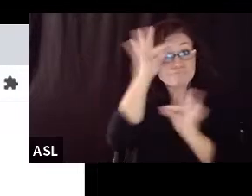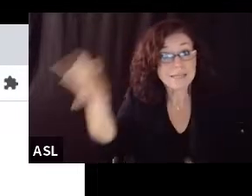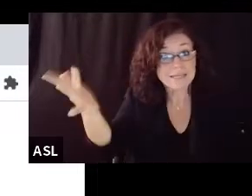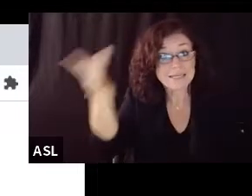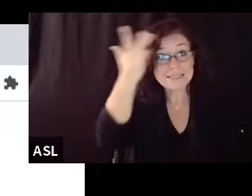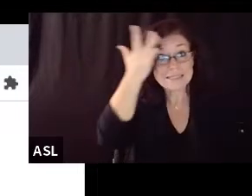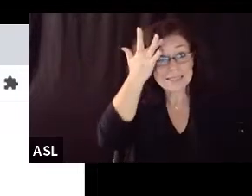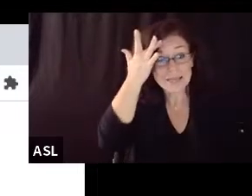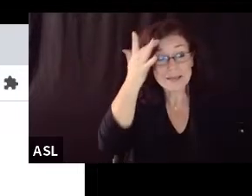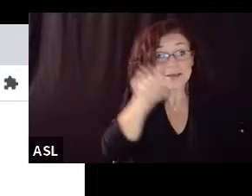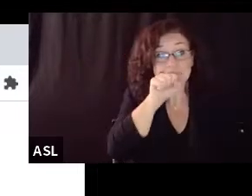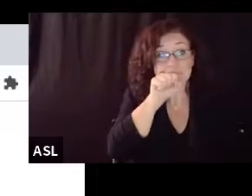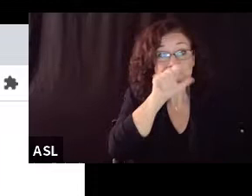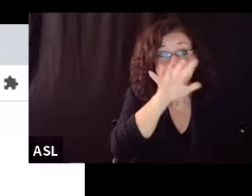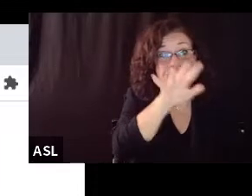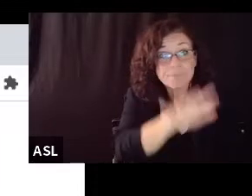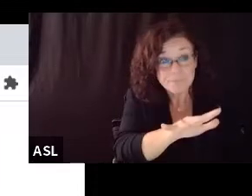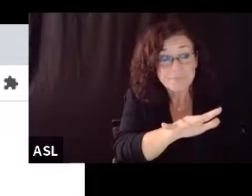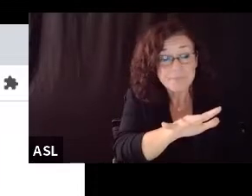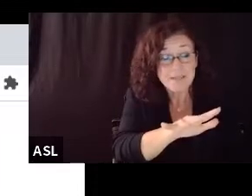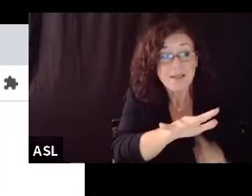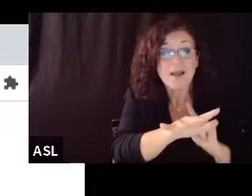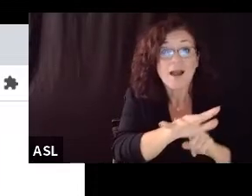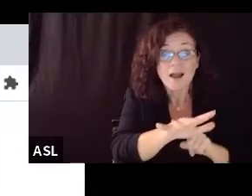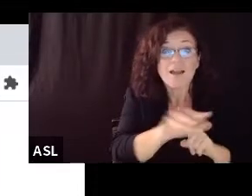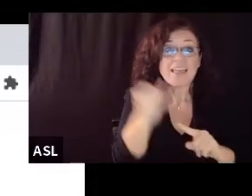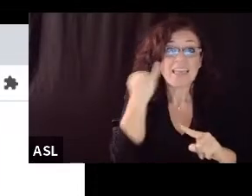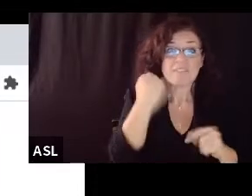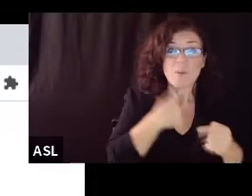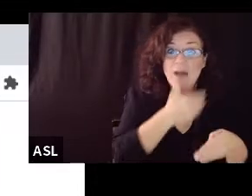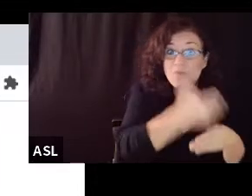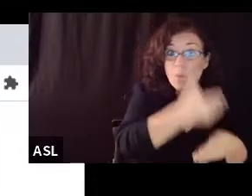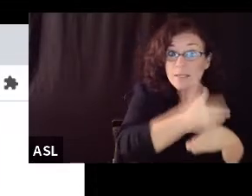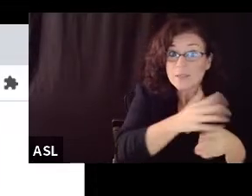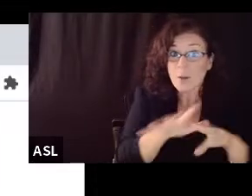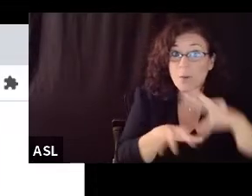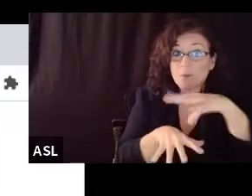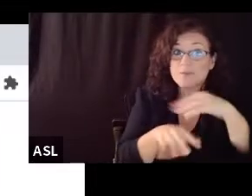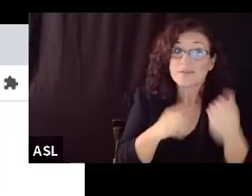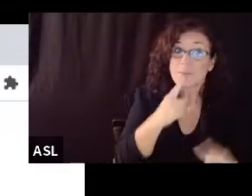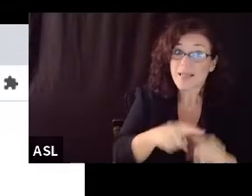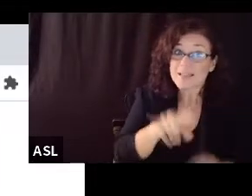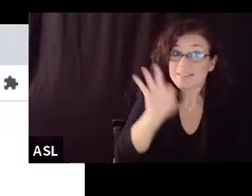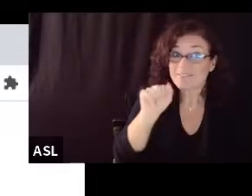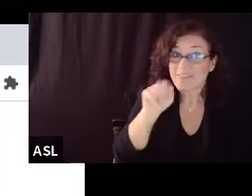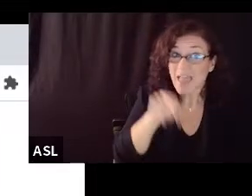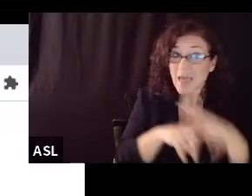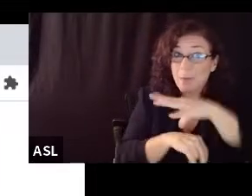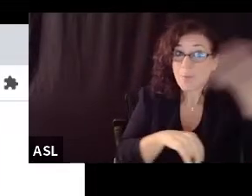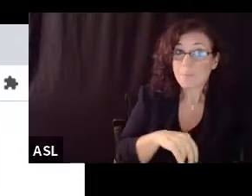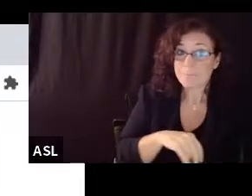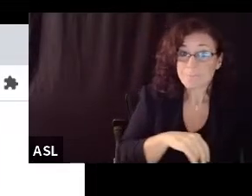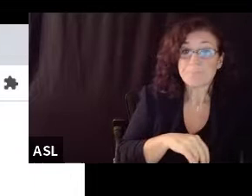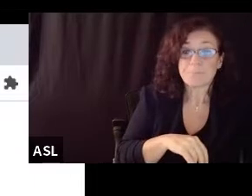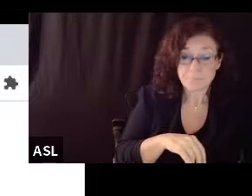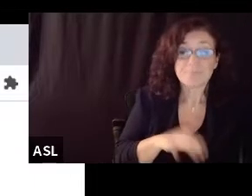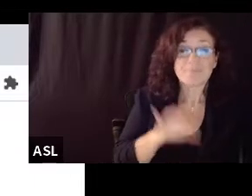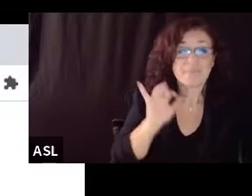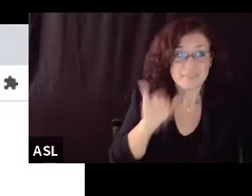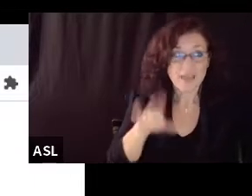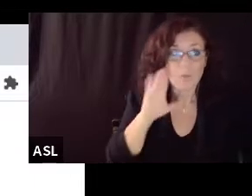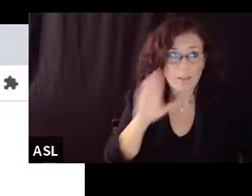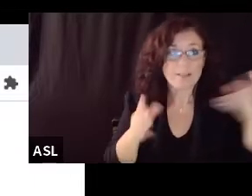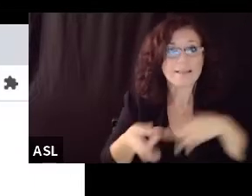perhaps even put fans in those windows to try and make as much air go out of the room as you can to increase that flow rate